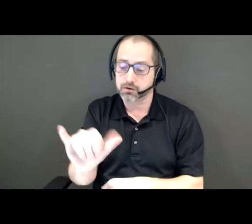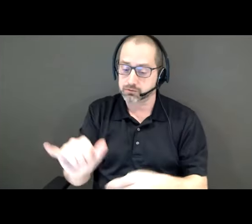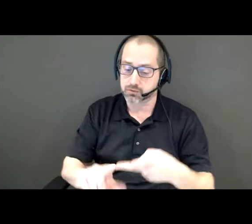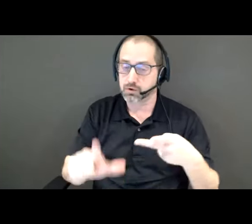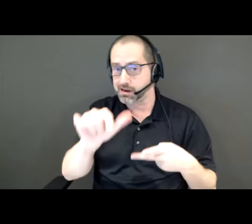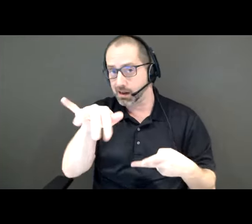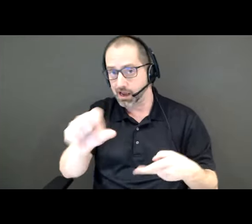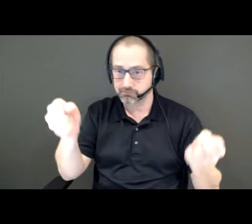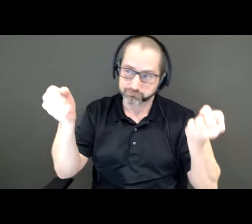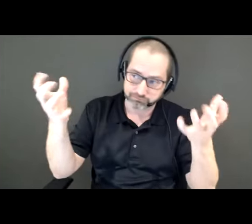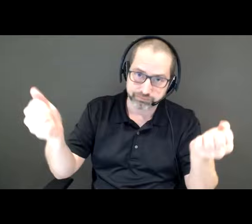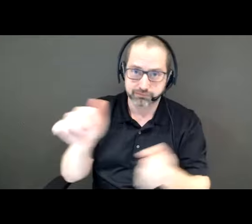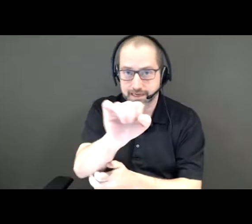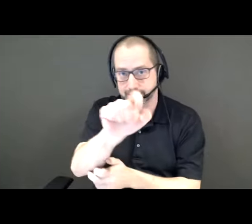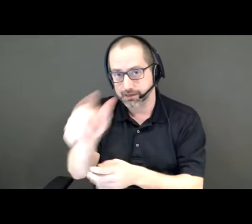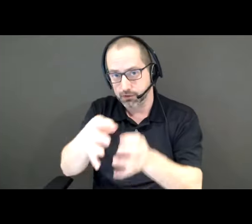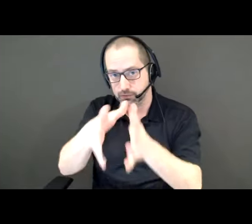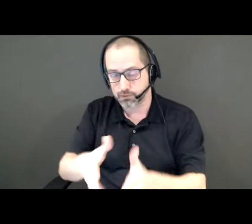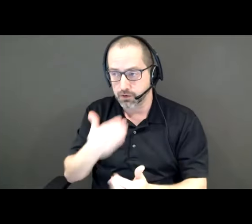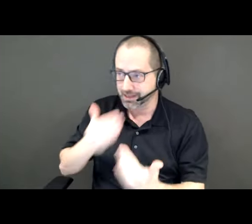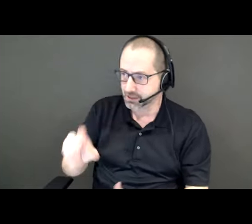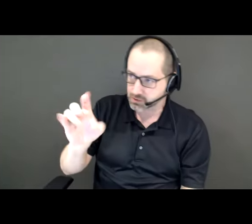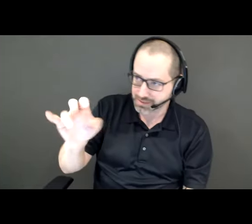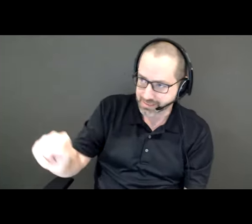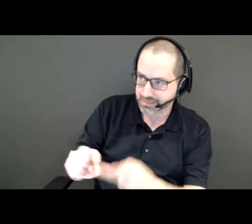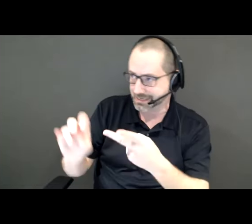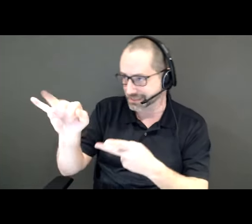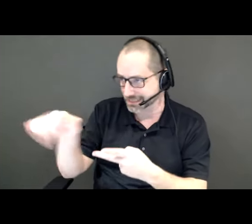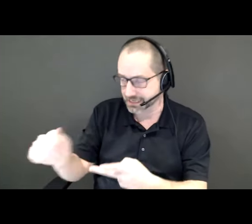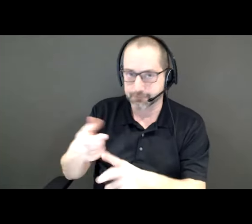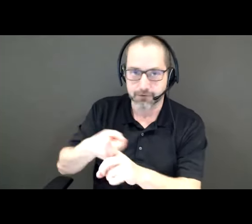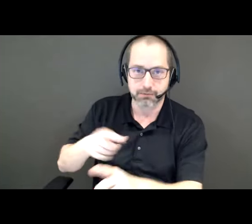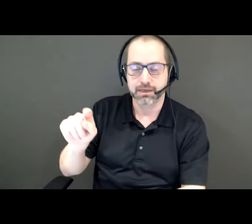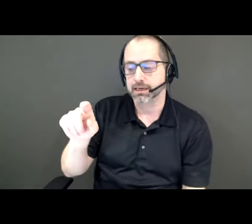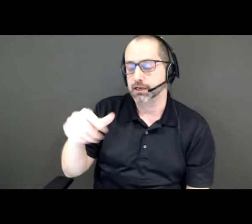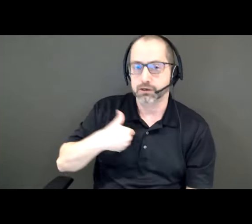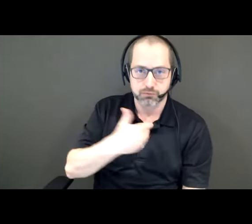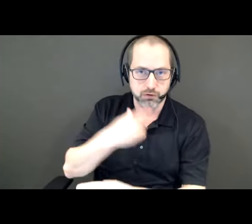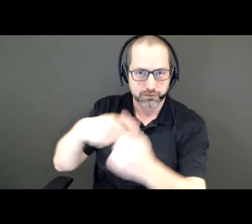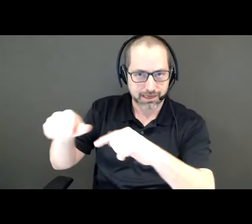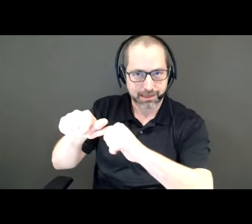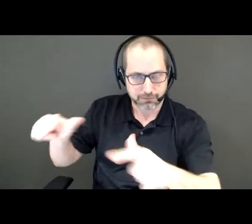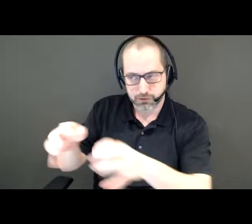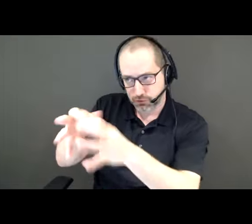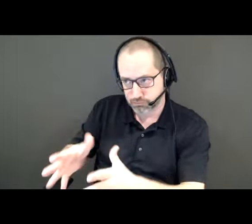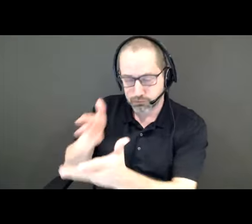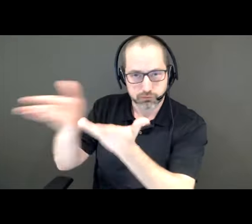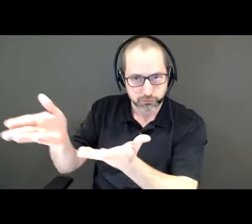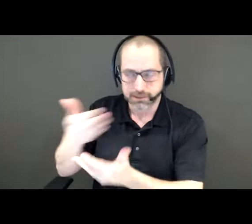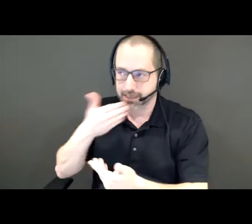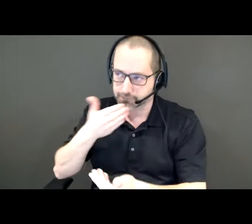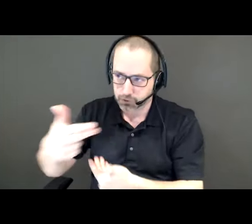interpretation. And many thanks to Dean and Cynthia from the Toronto Sign Language Interpreters Service for joining us here today. If you have any